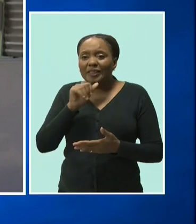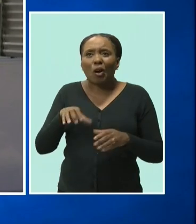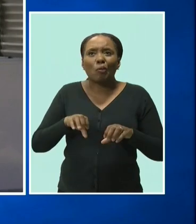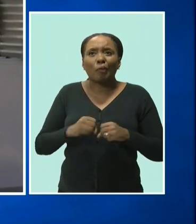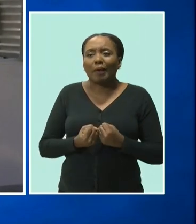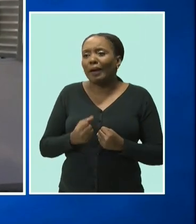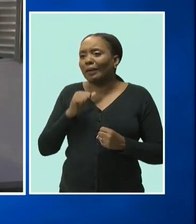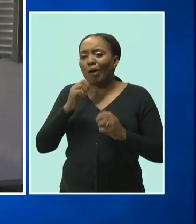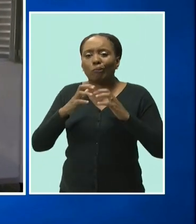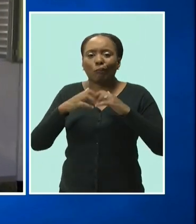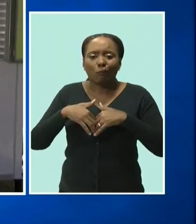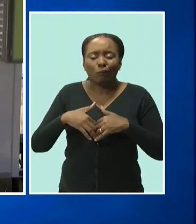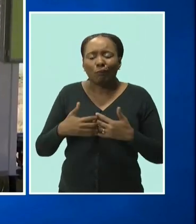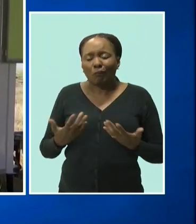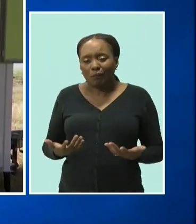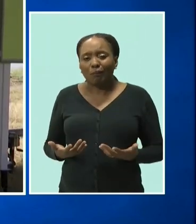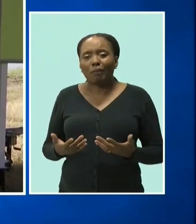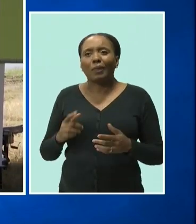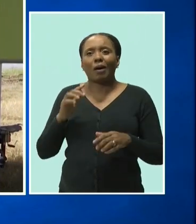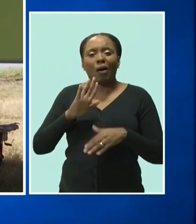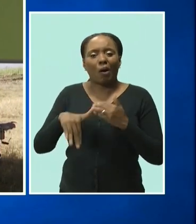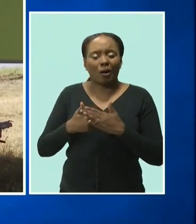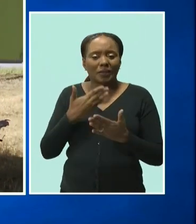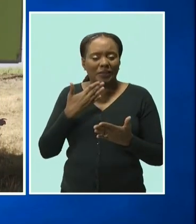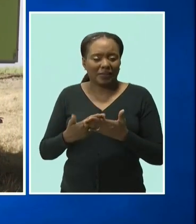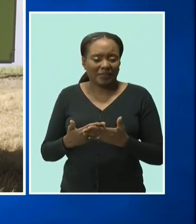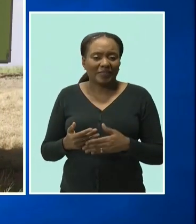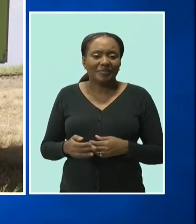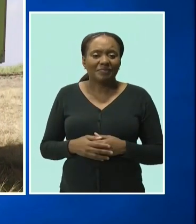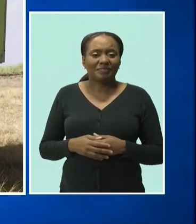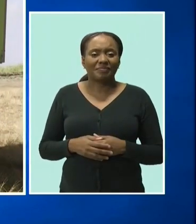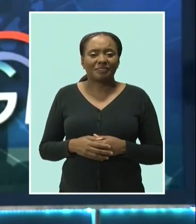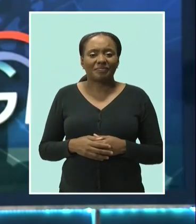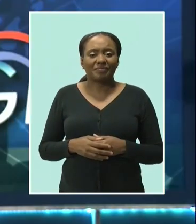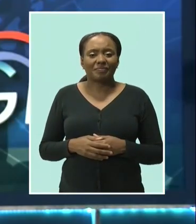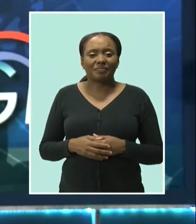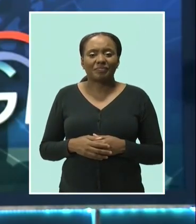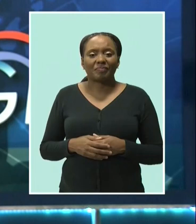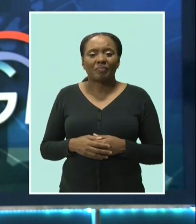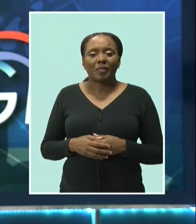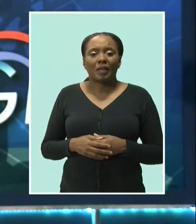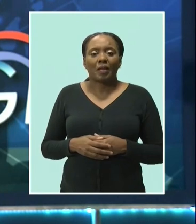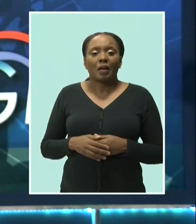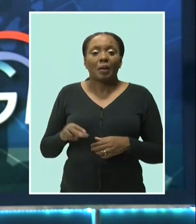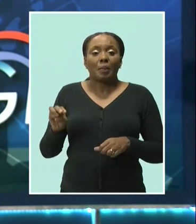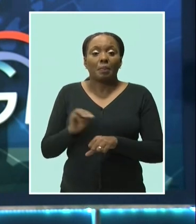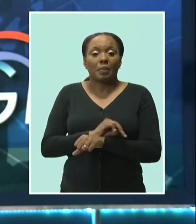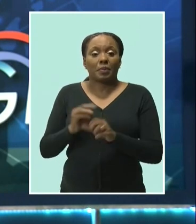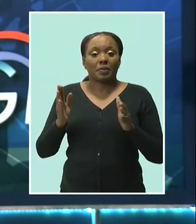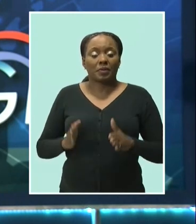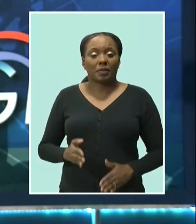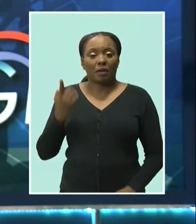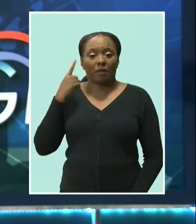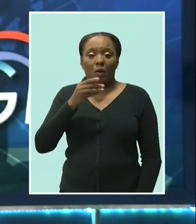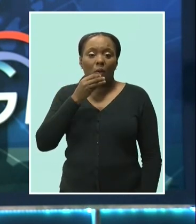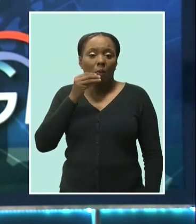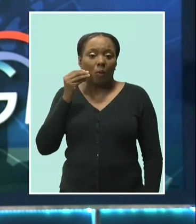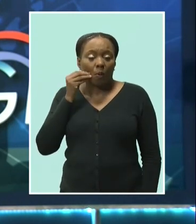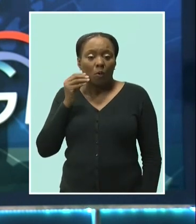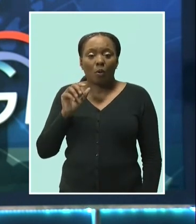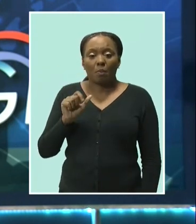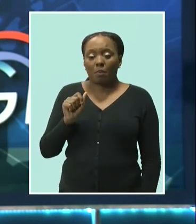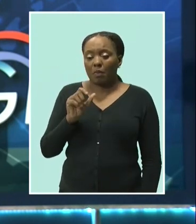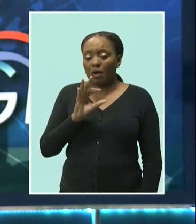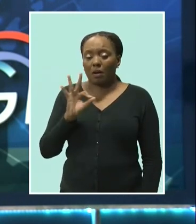but all this well. Trevor Thorpe, CBC News. Thanks, Trevor. Minister of Home Affairs, Information